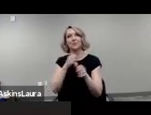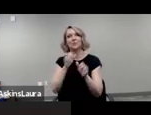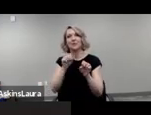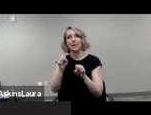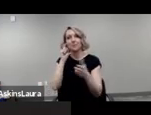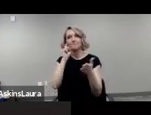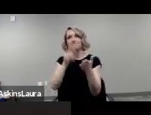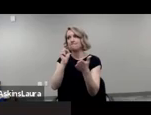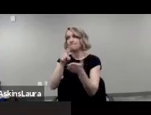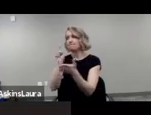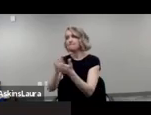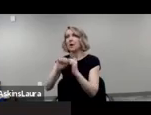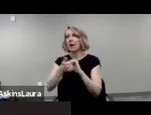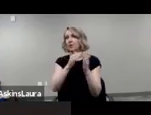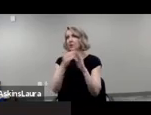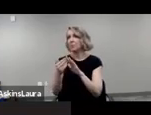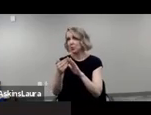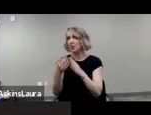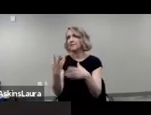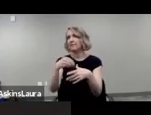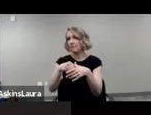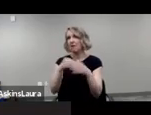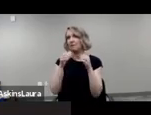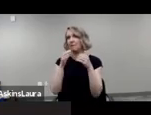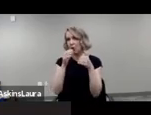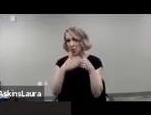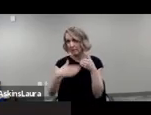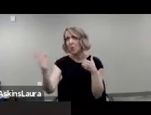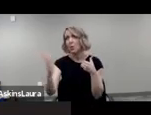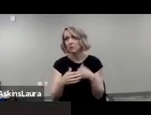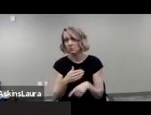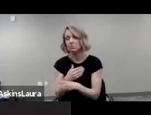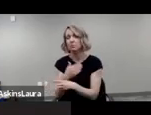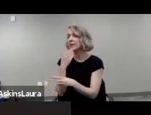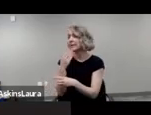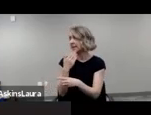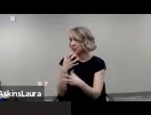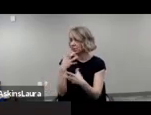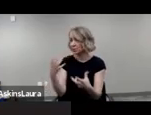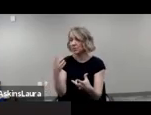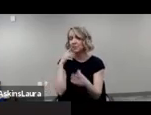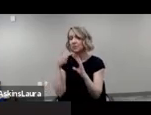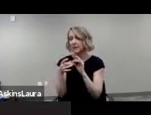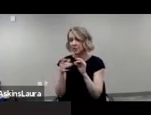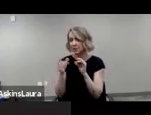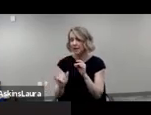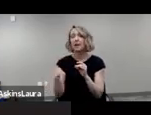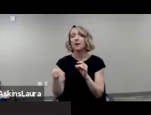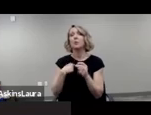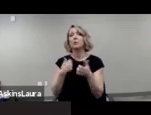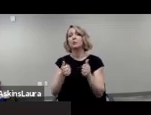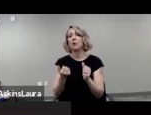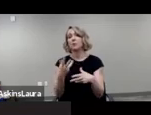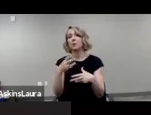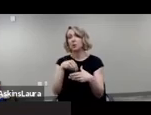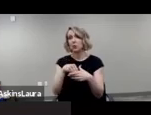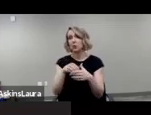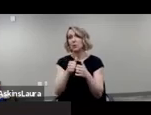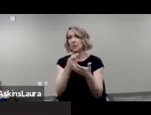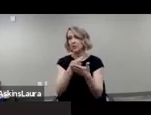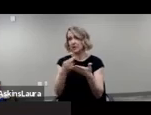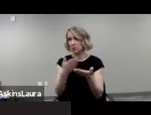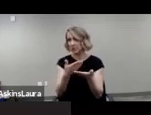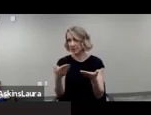continuing to be involved as we move forward and christina thank you for that what we'll make sure to include as part of the resource materials